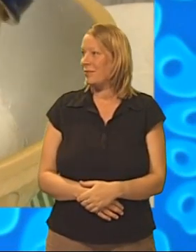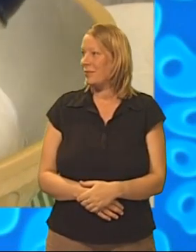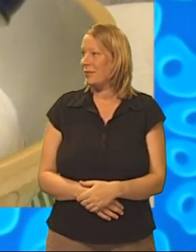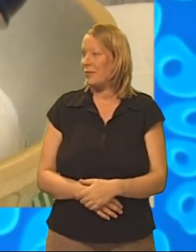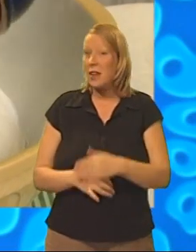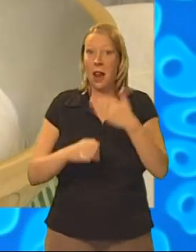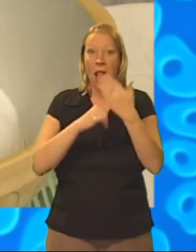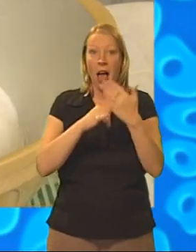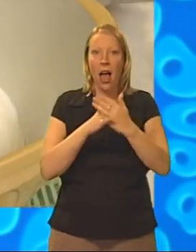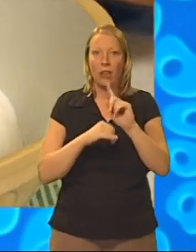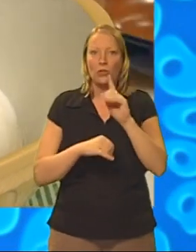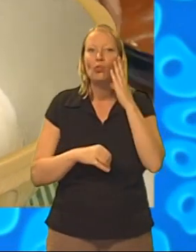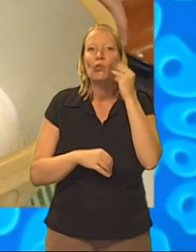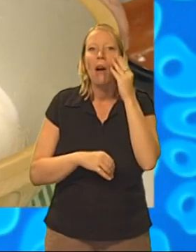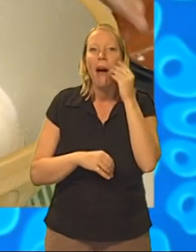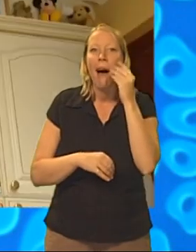And last the sugar.